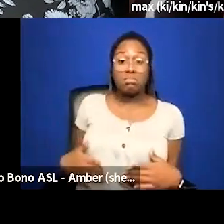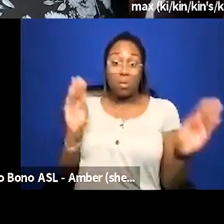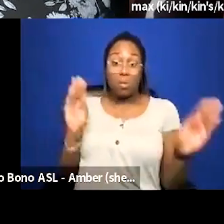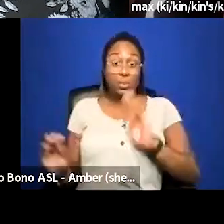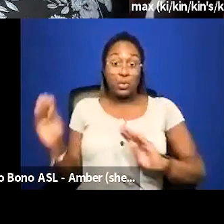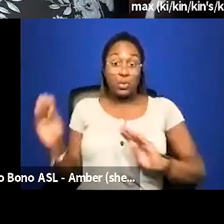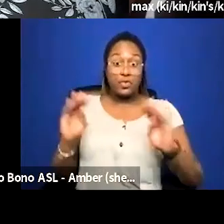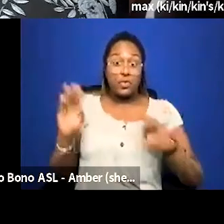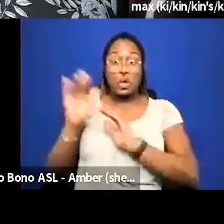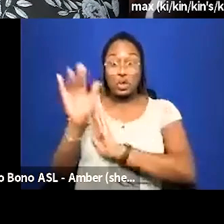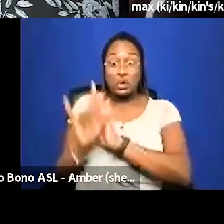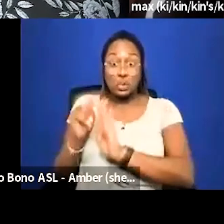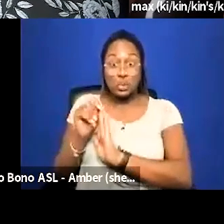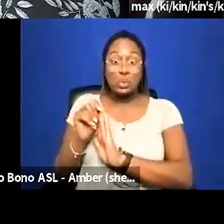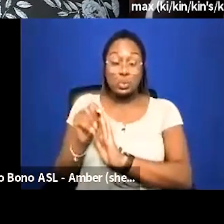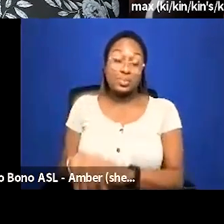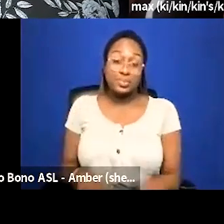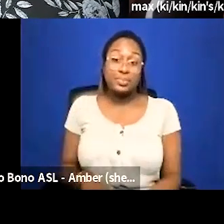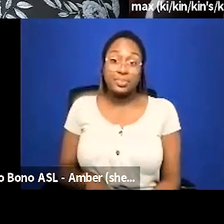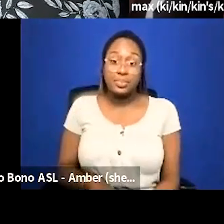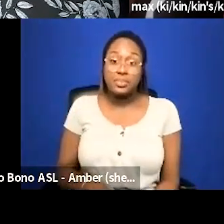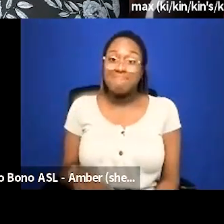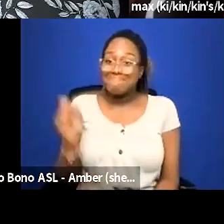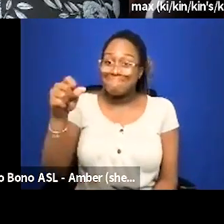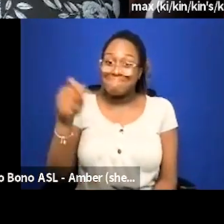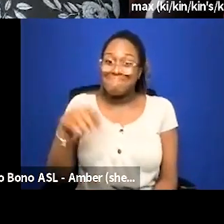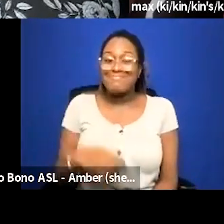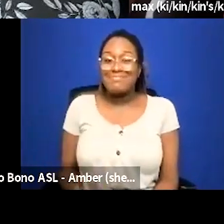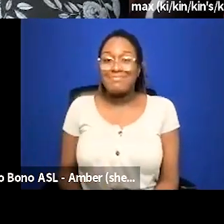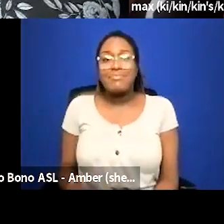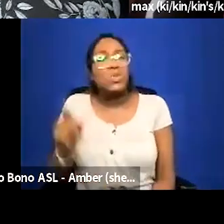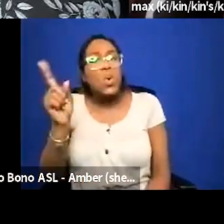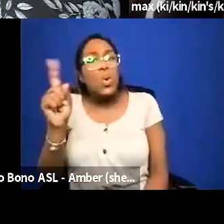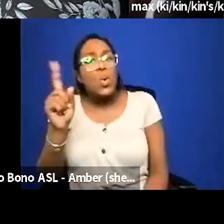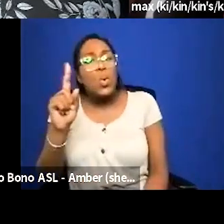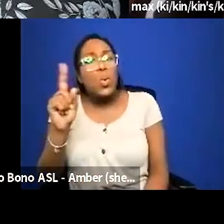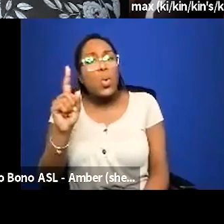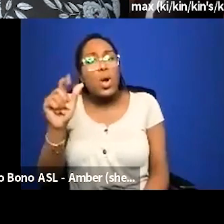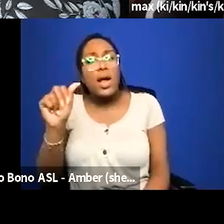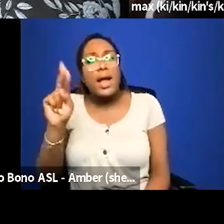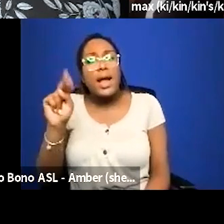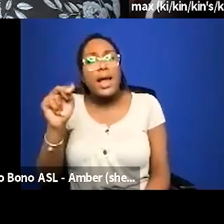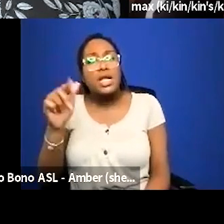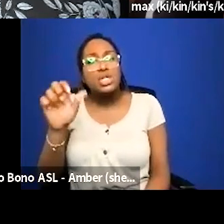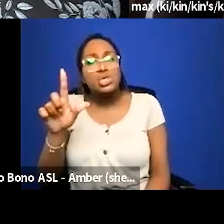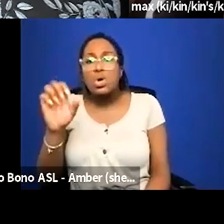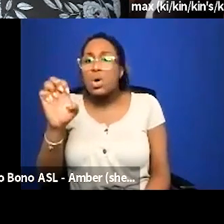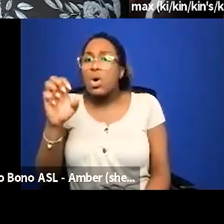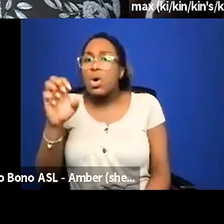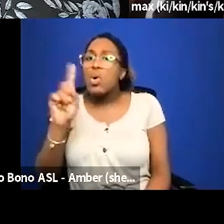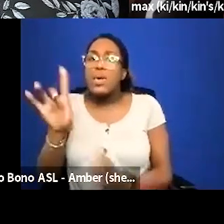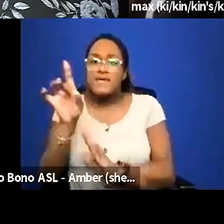youtube so uh yeah where and angel will you just say again where folks can find that pdf